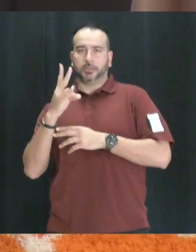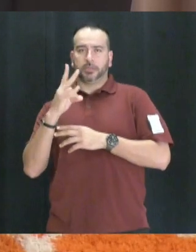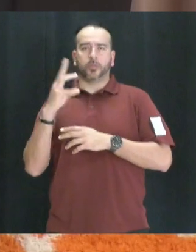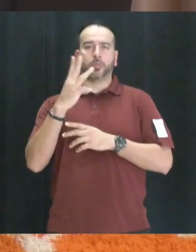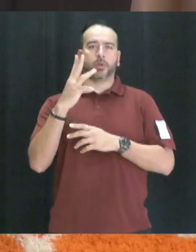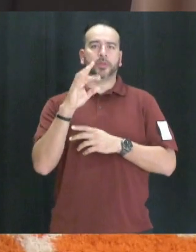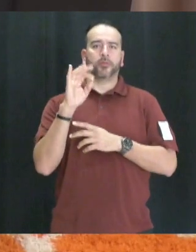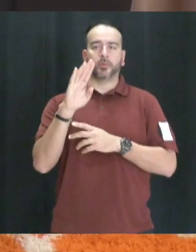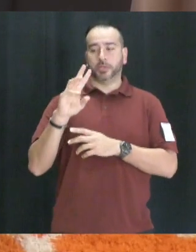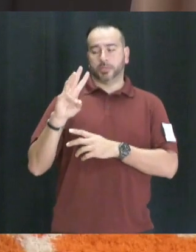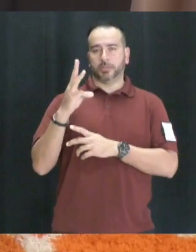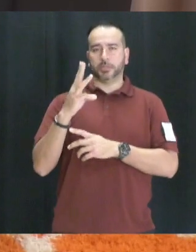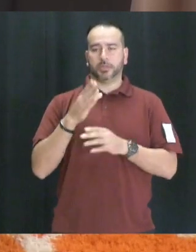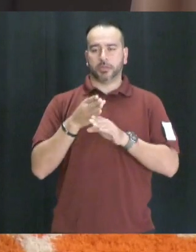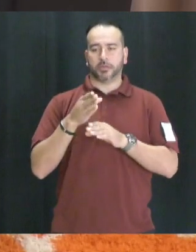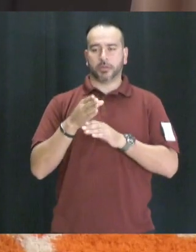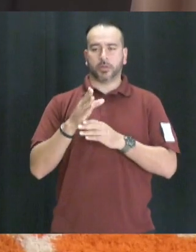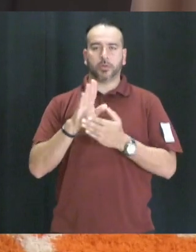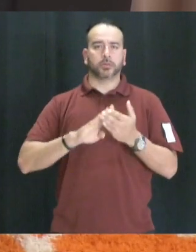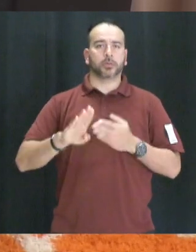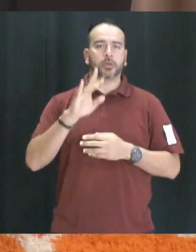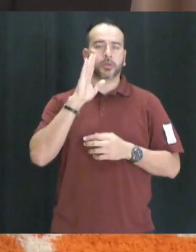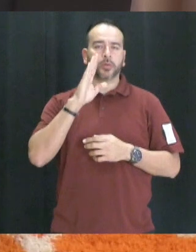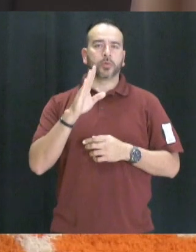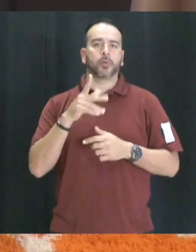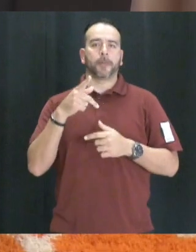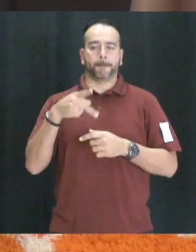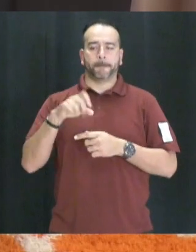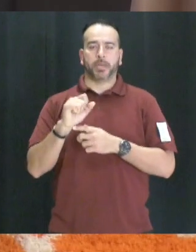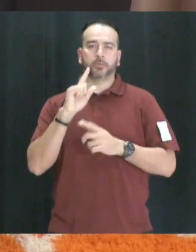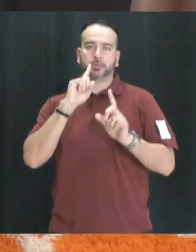February 6th. Visit the College and Career this week to get a pass to attend.